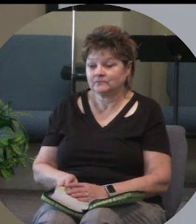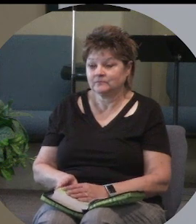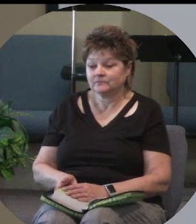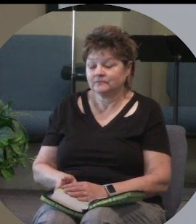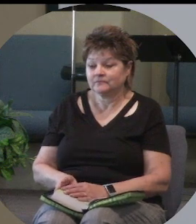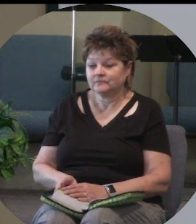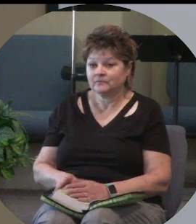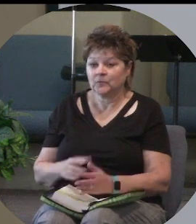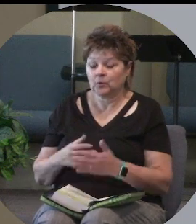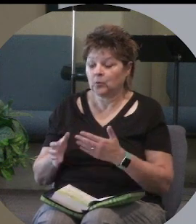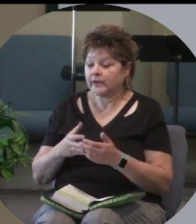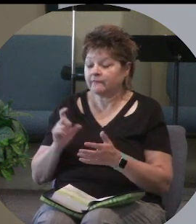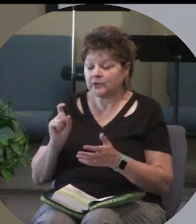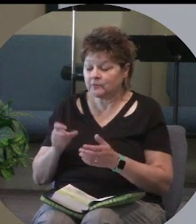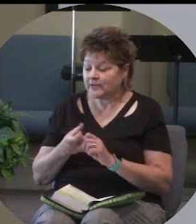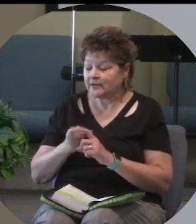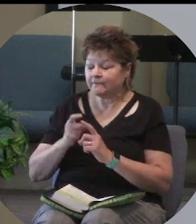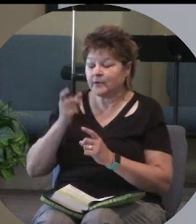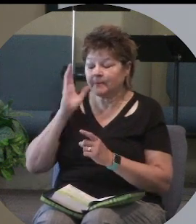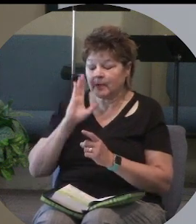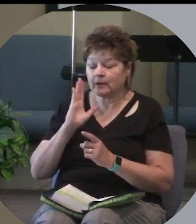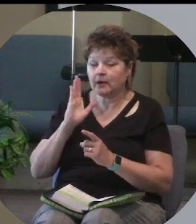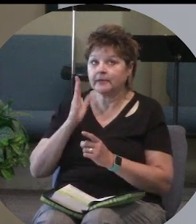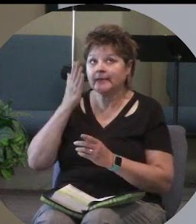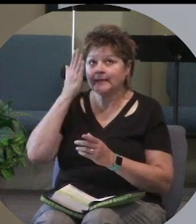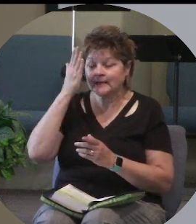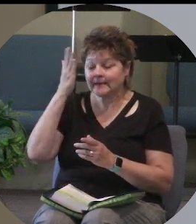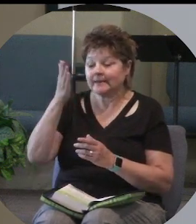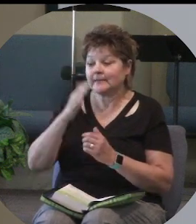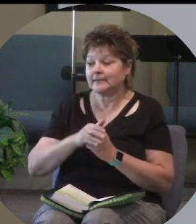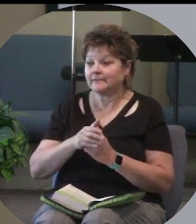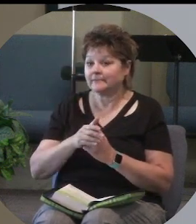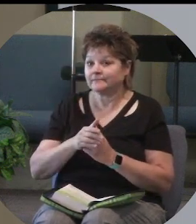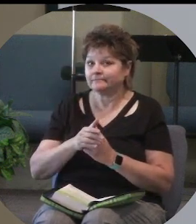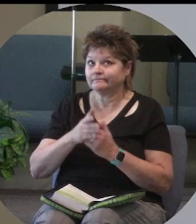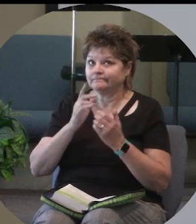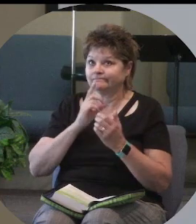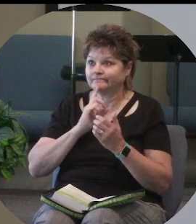whatever you need from God he is it